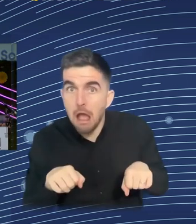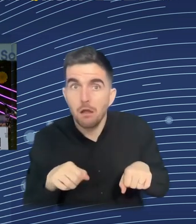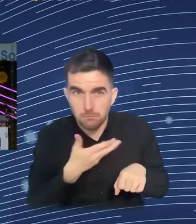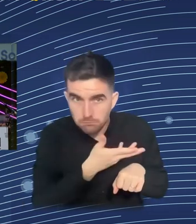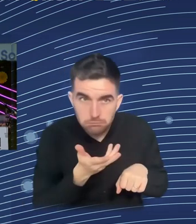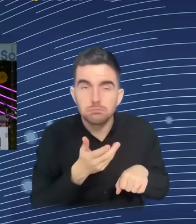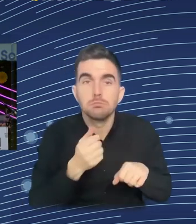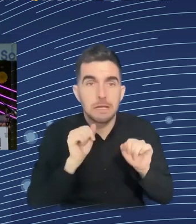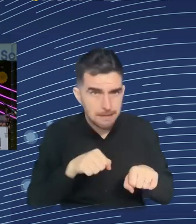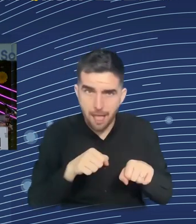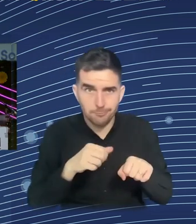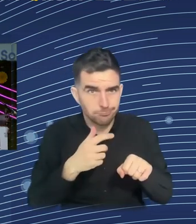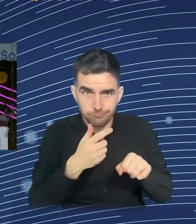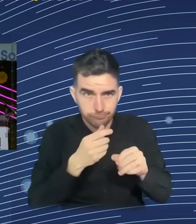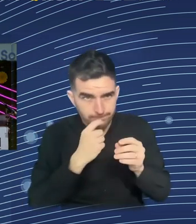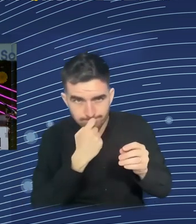Don't look at me.